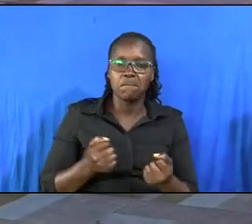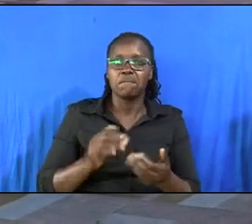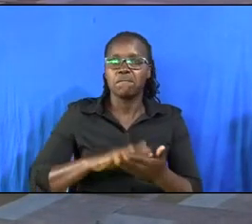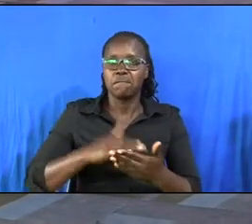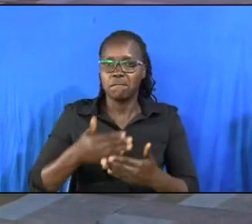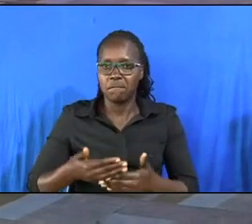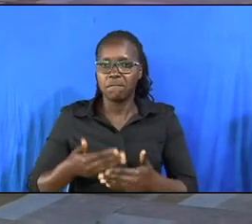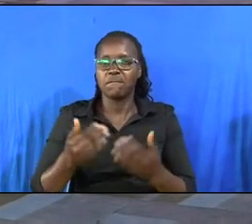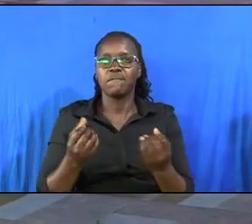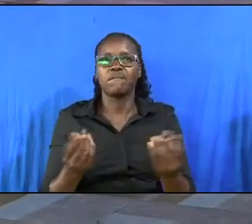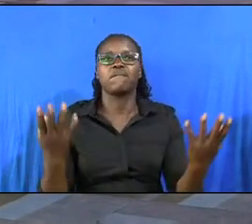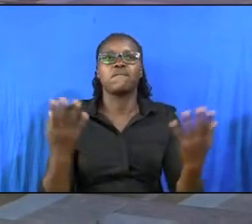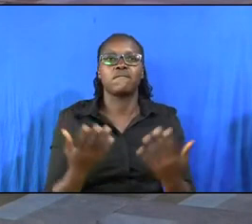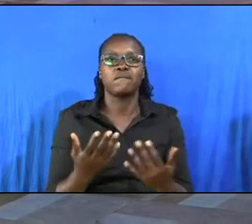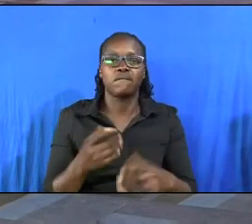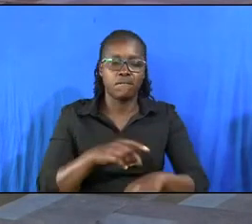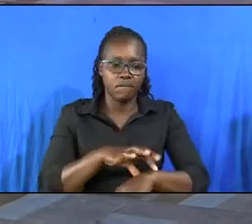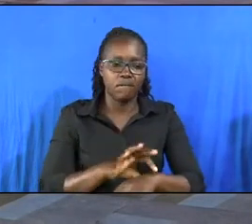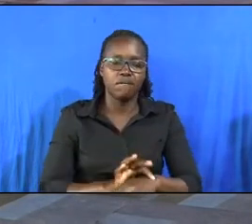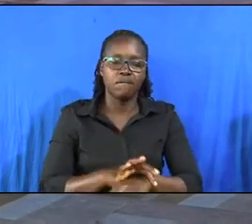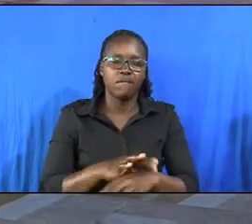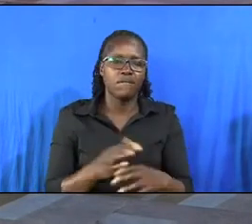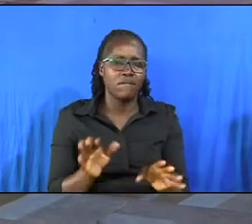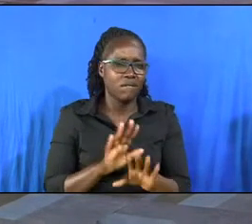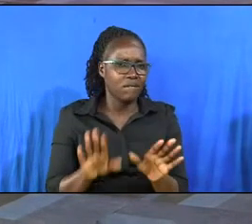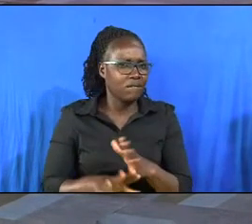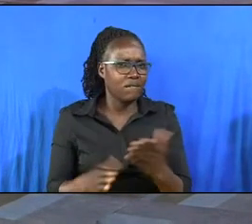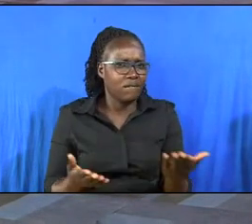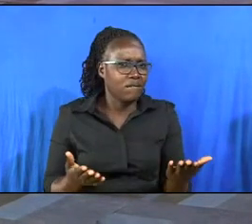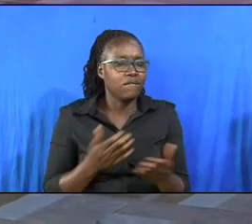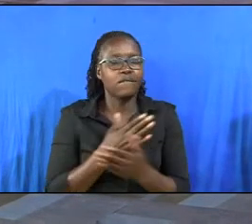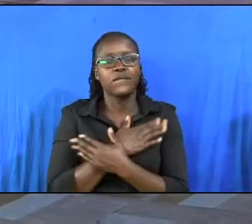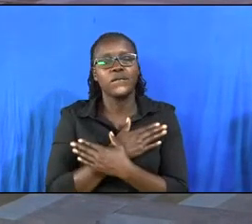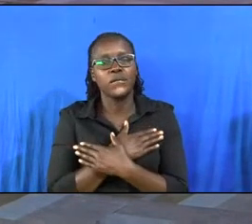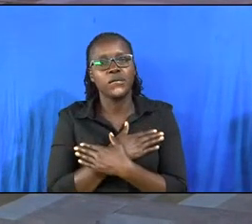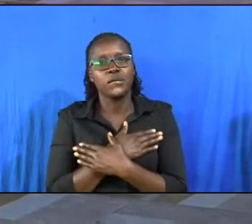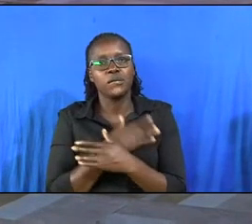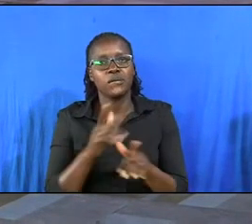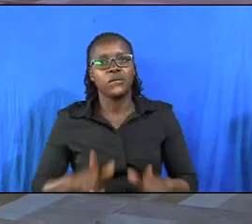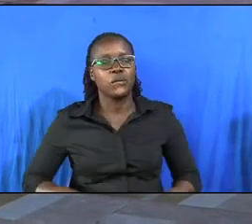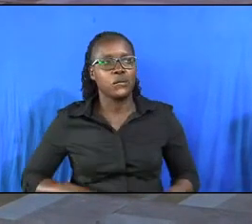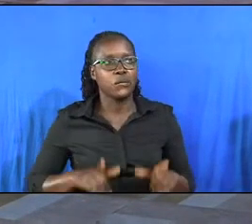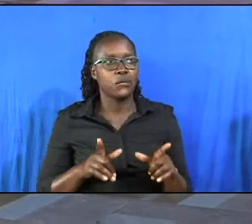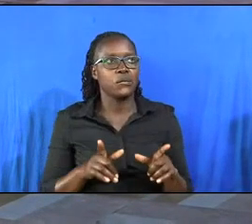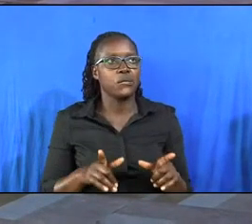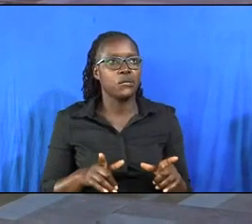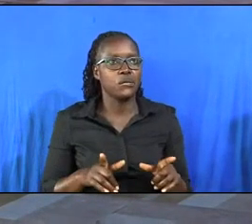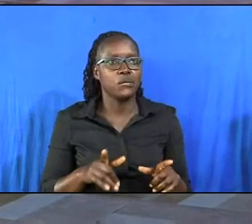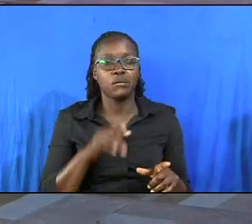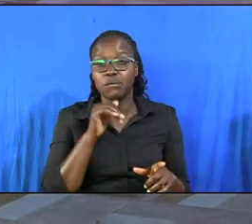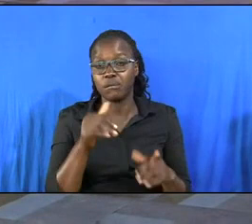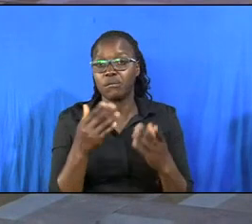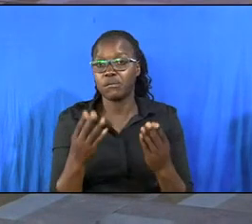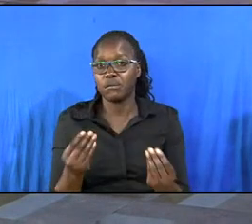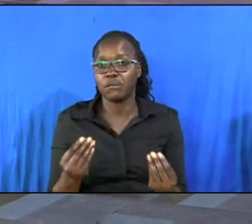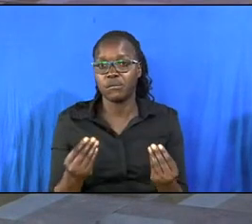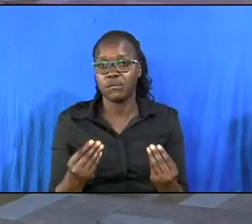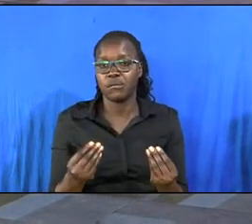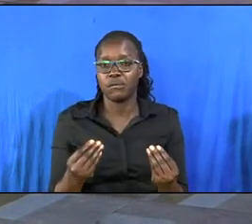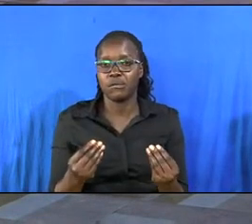expensive phones. Parents, life is not easy.